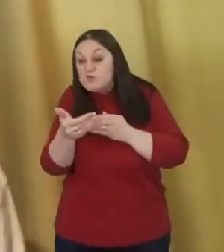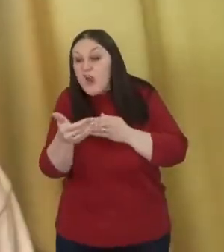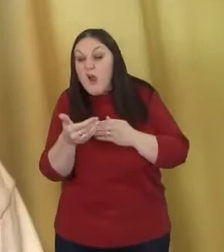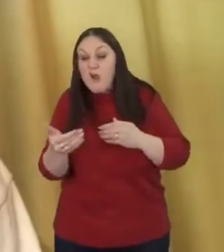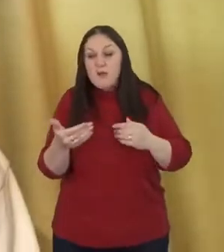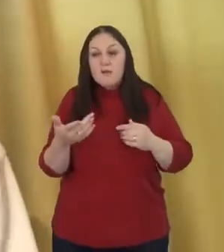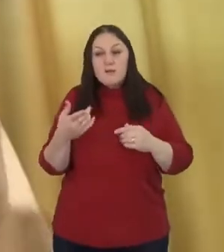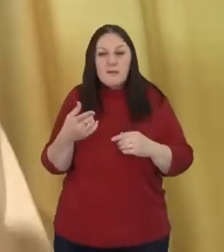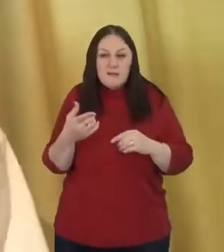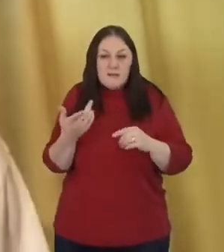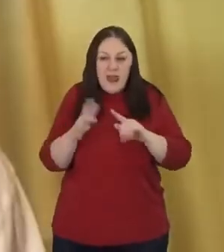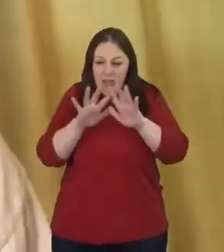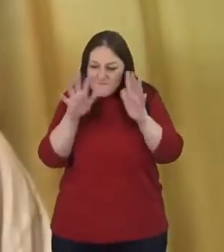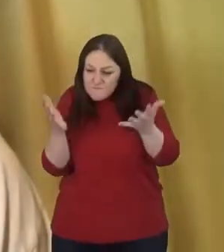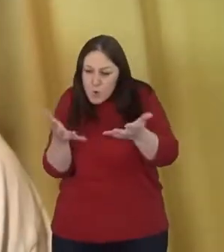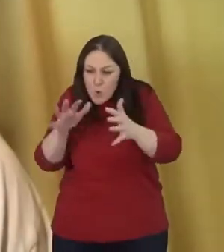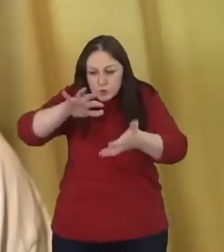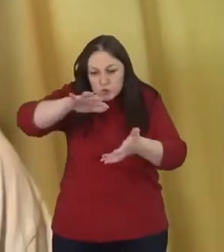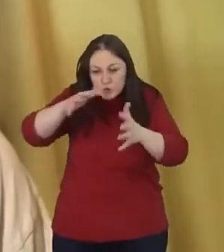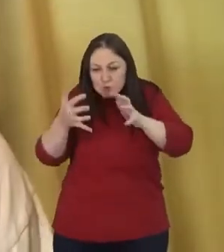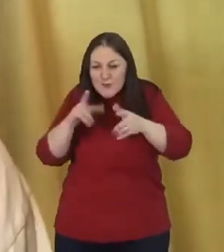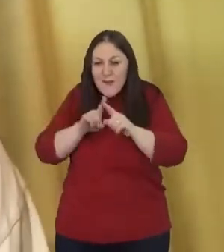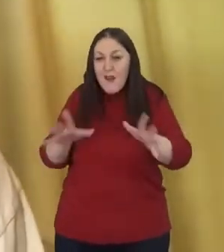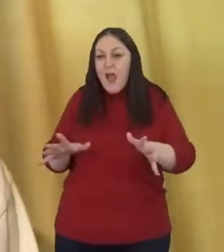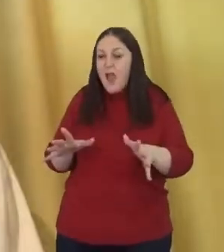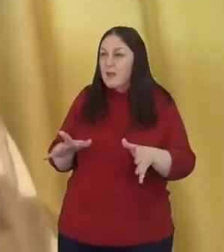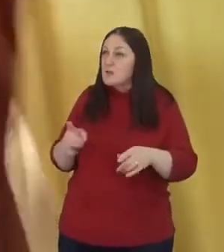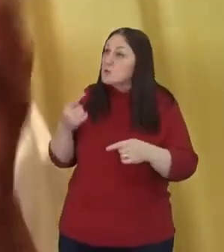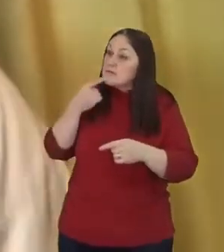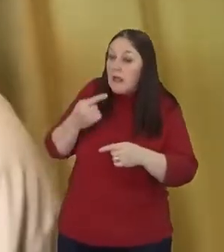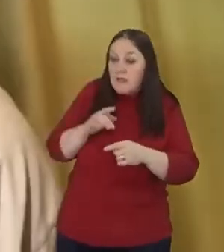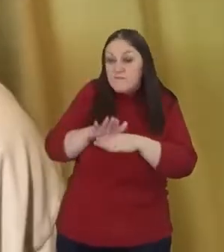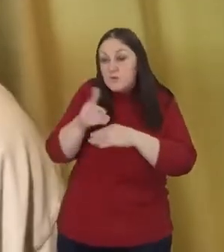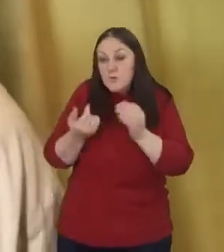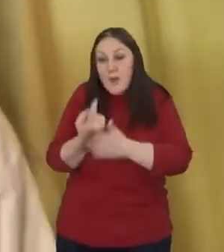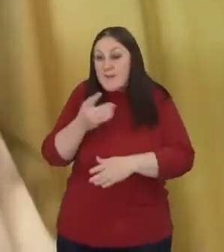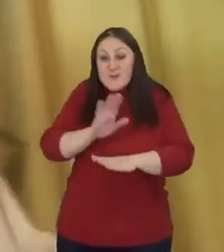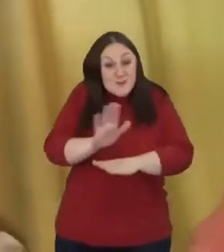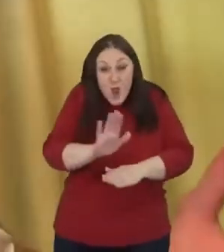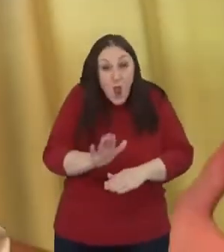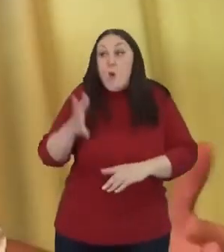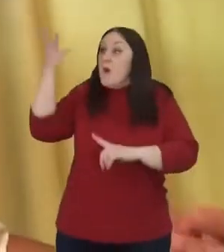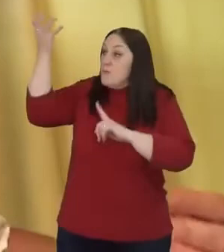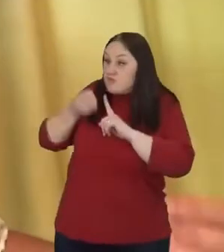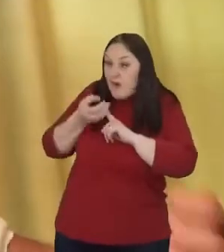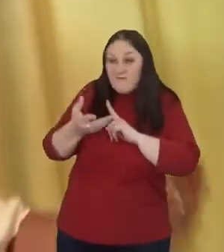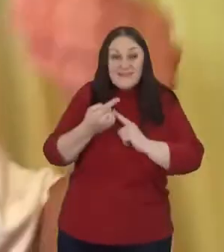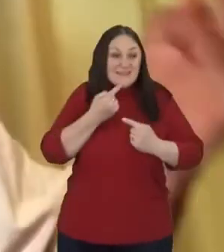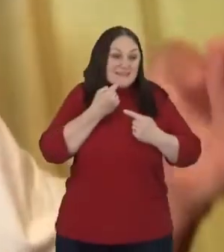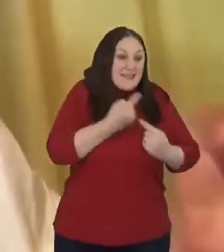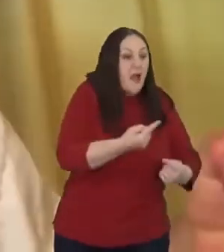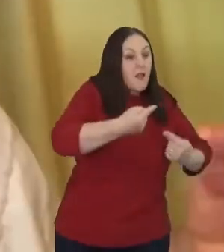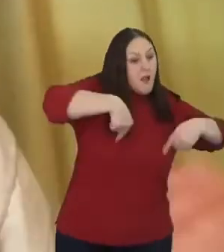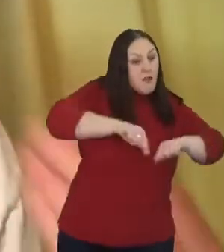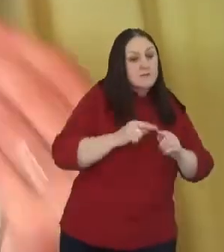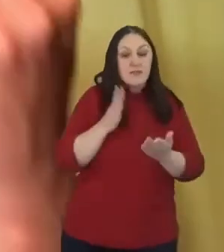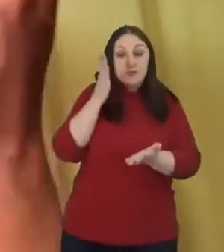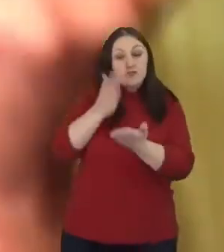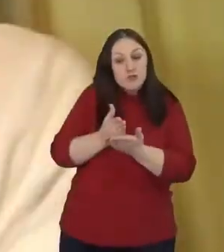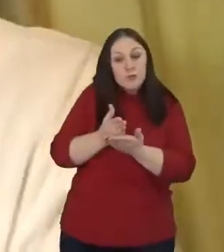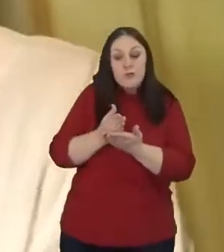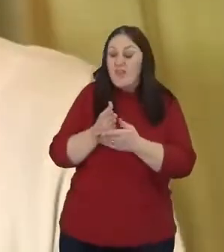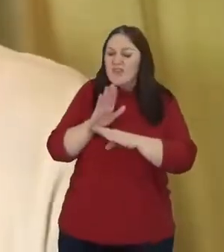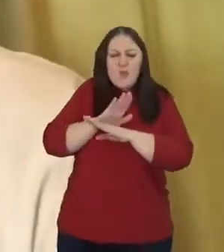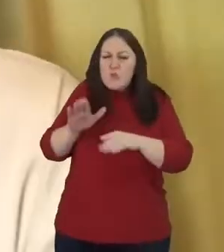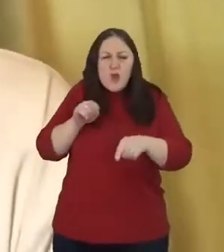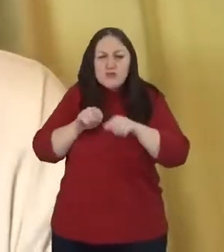the future. But the prophets, they were actually truth tellers. They weren't trying to predict the future. They were trying